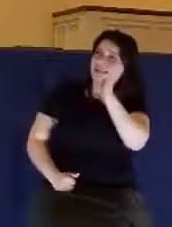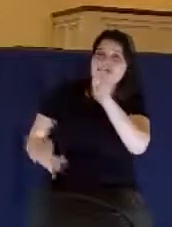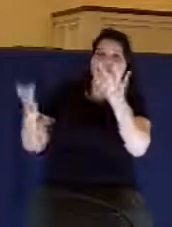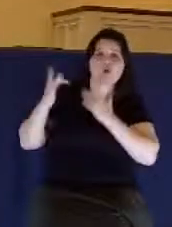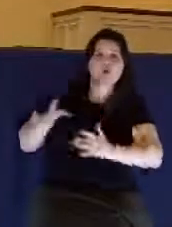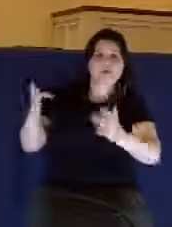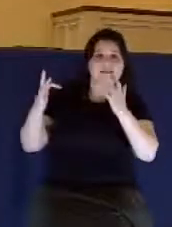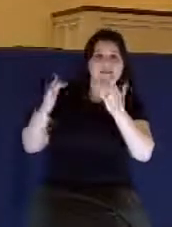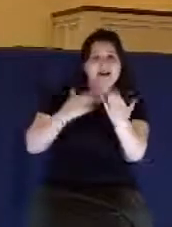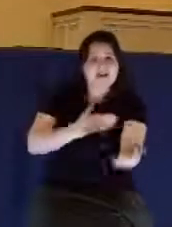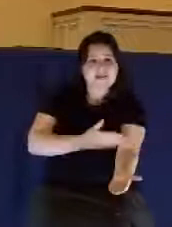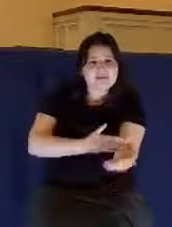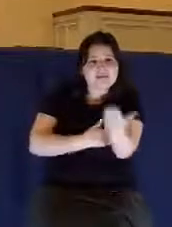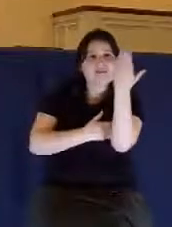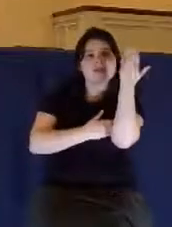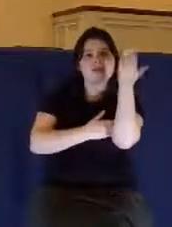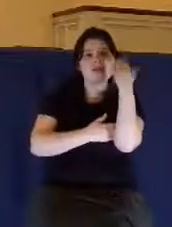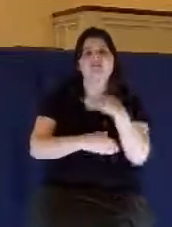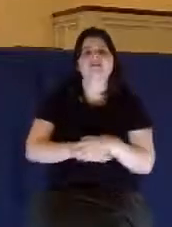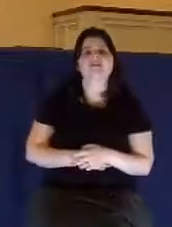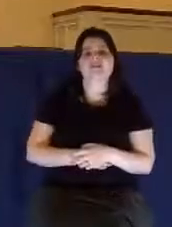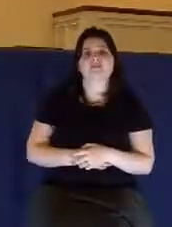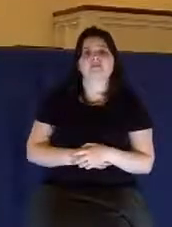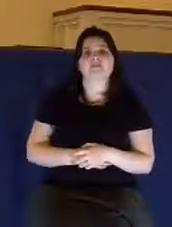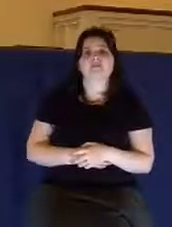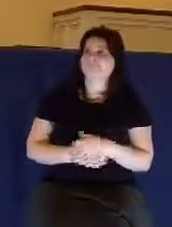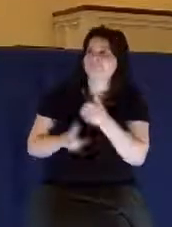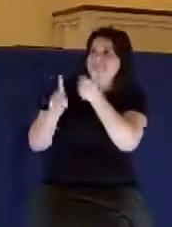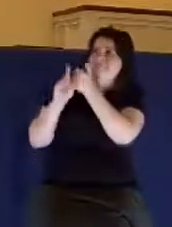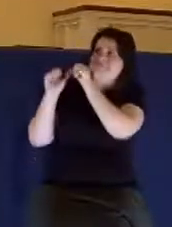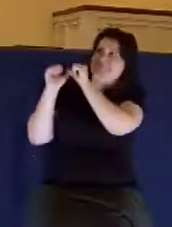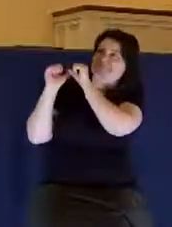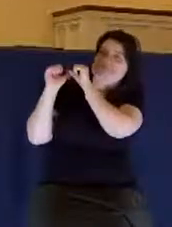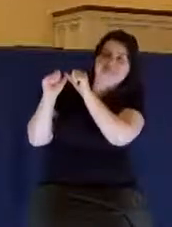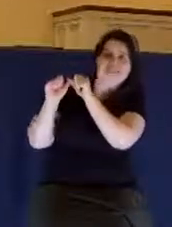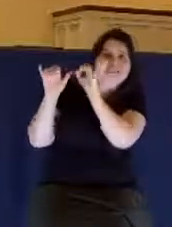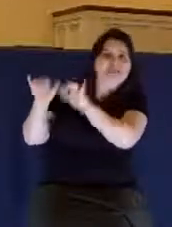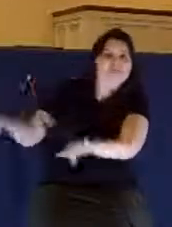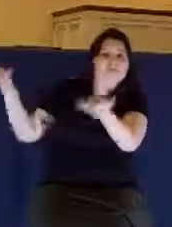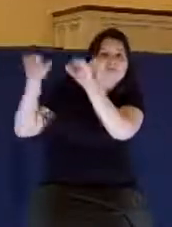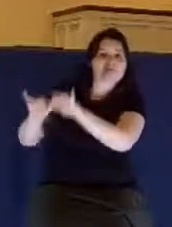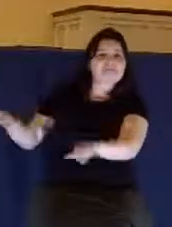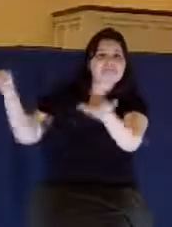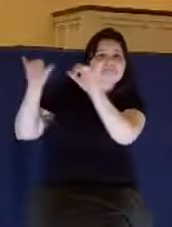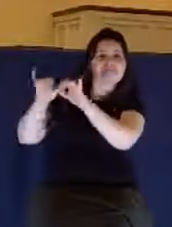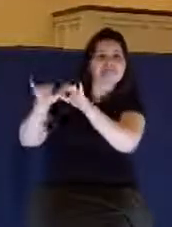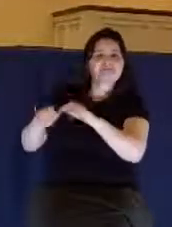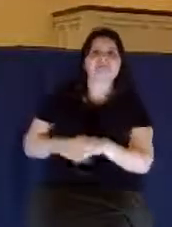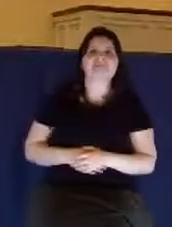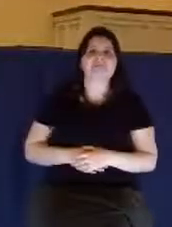every morning. And God doesn't change. Look again in verse 17 where it says,